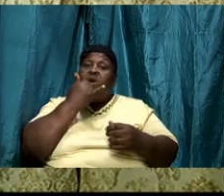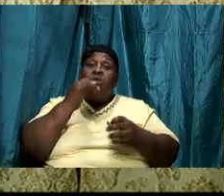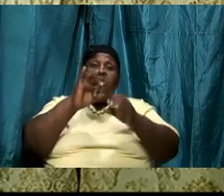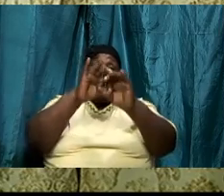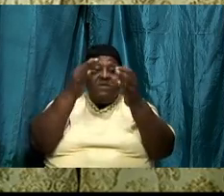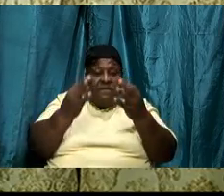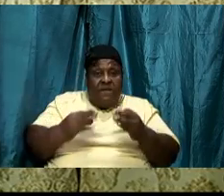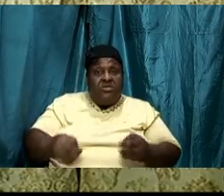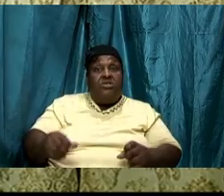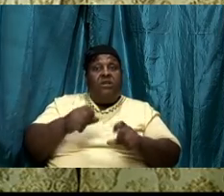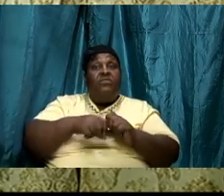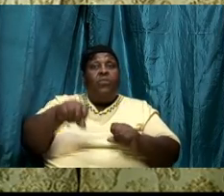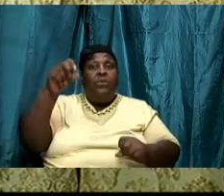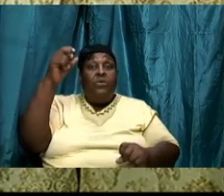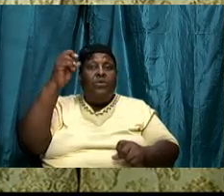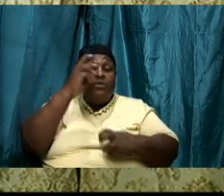the world